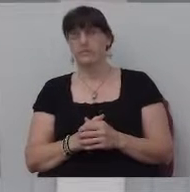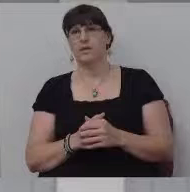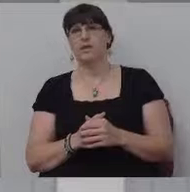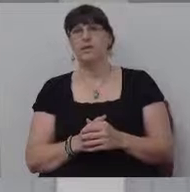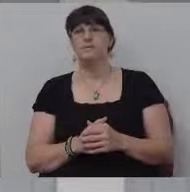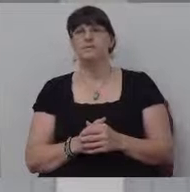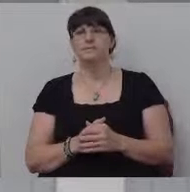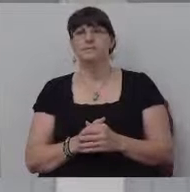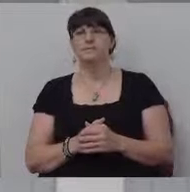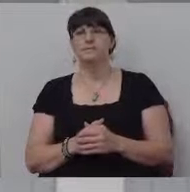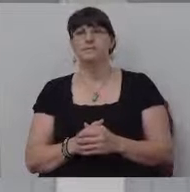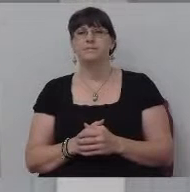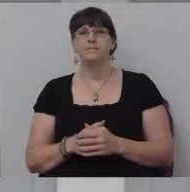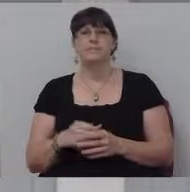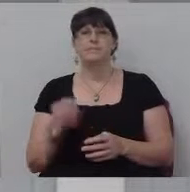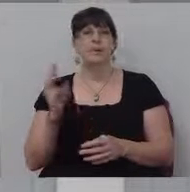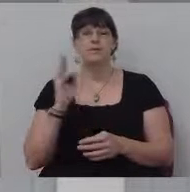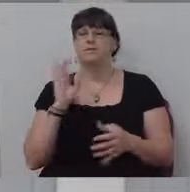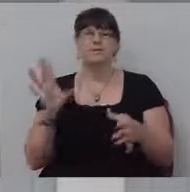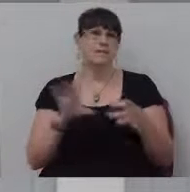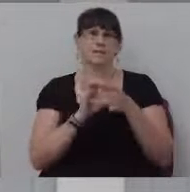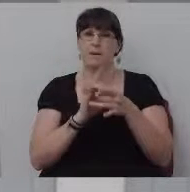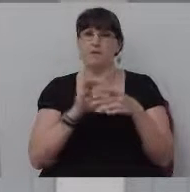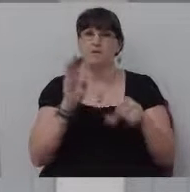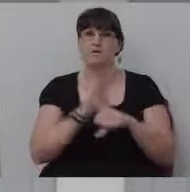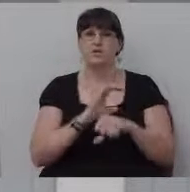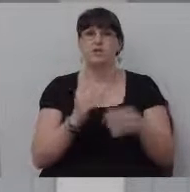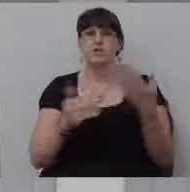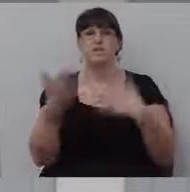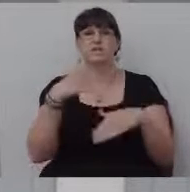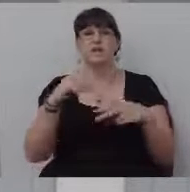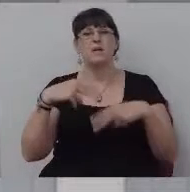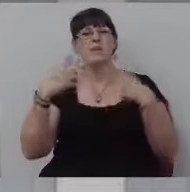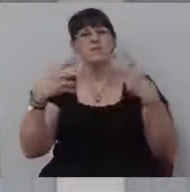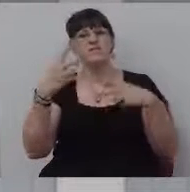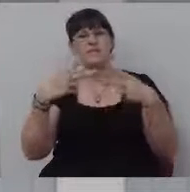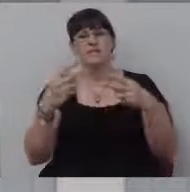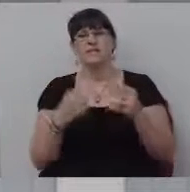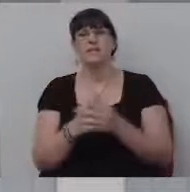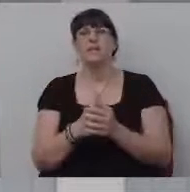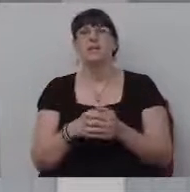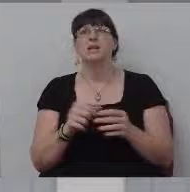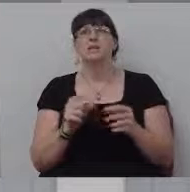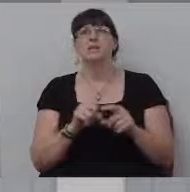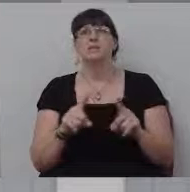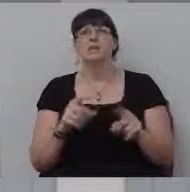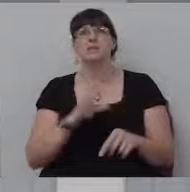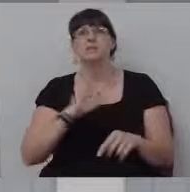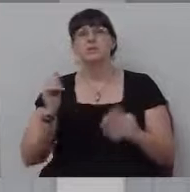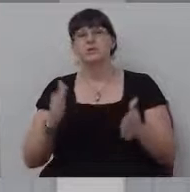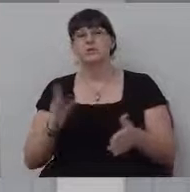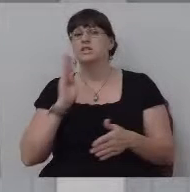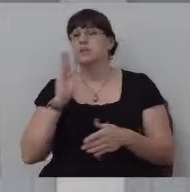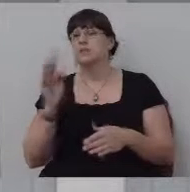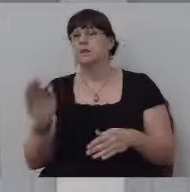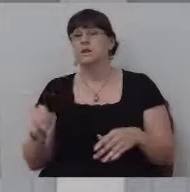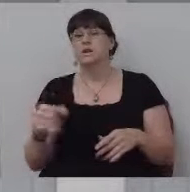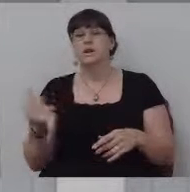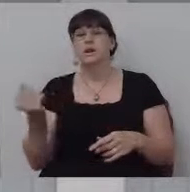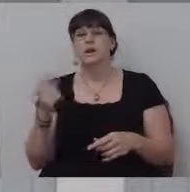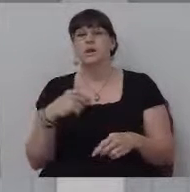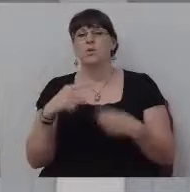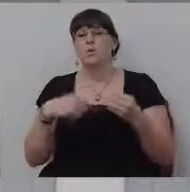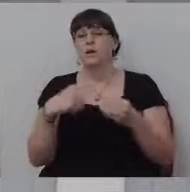another guy. He wasn't a member of the church. He would just come and visit once in a while. But he was kind of a, he was a Christian, been around for a long time.